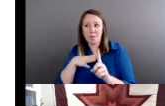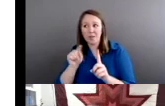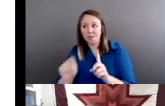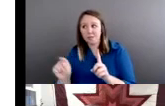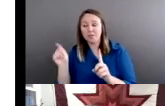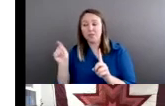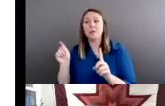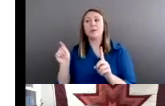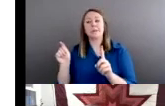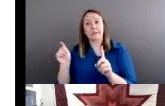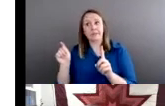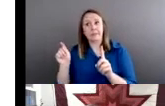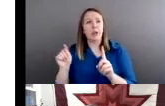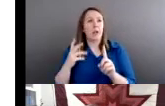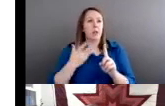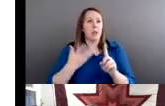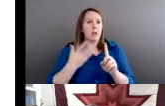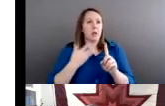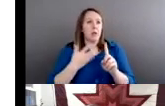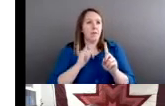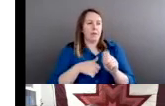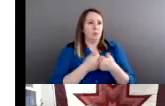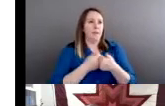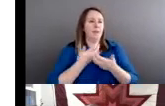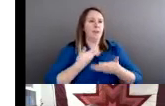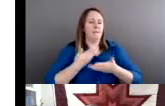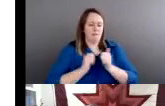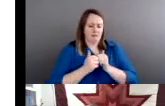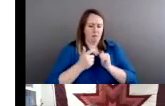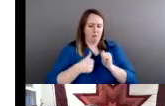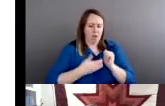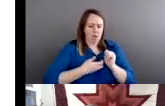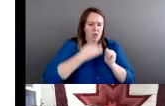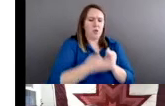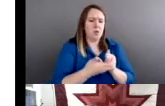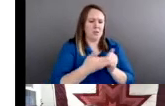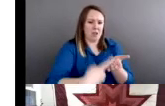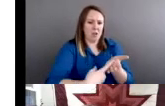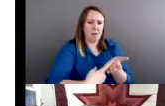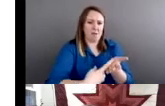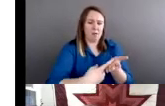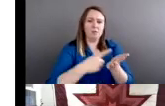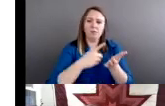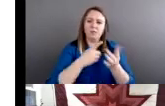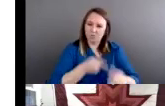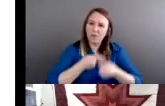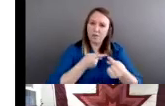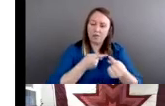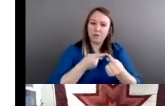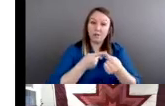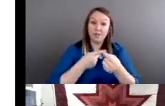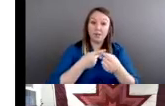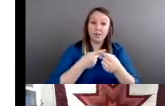struggling to articulate these challenges, and it really wasn't even safe for white